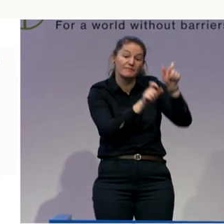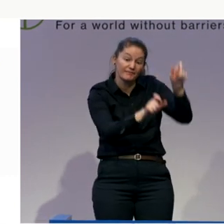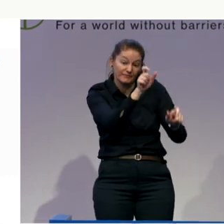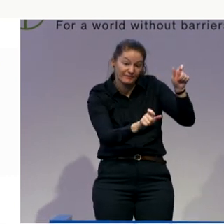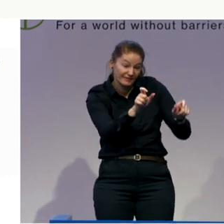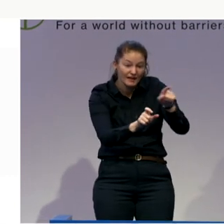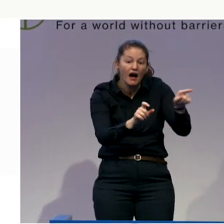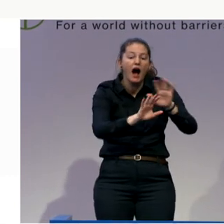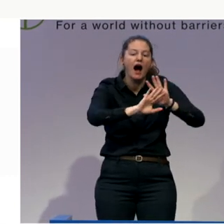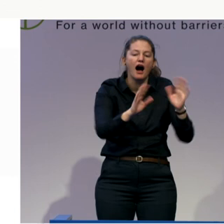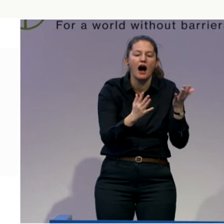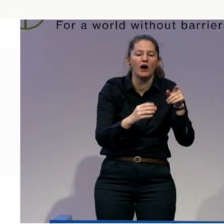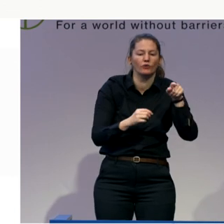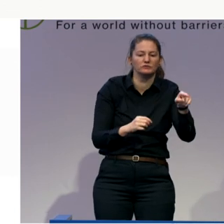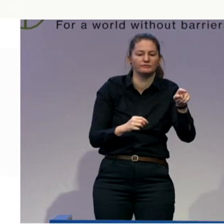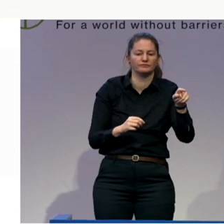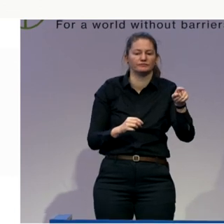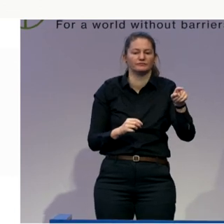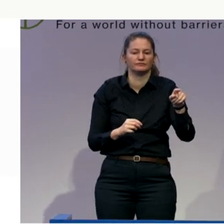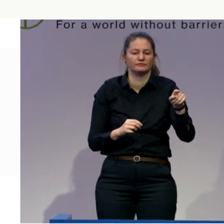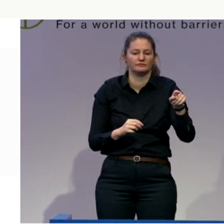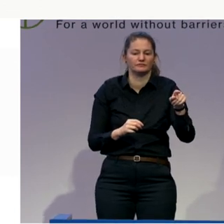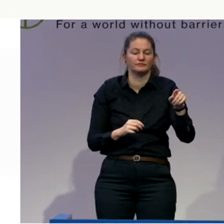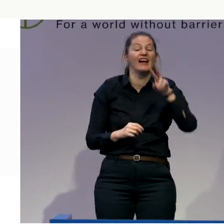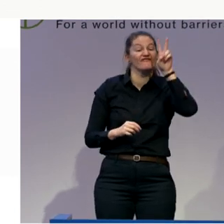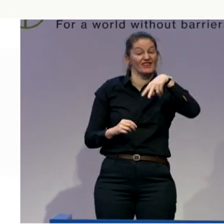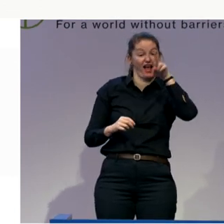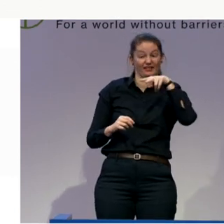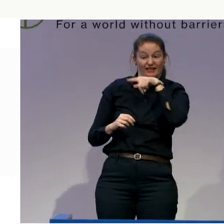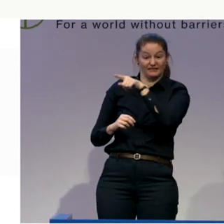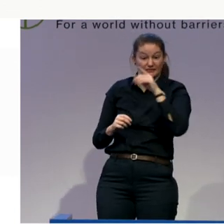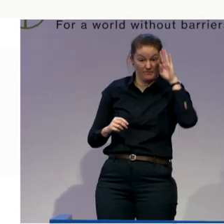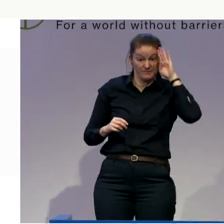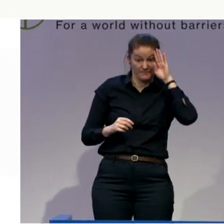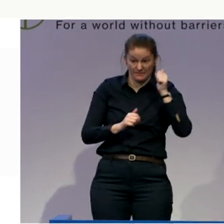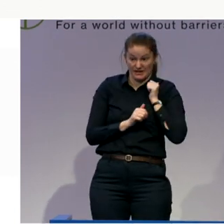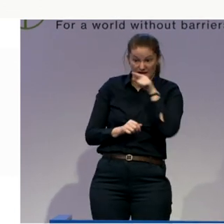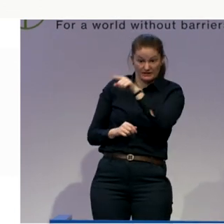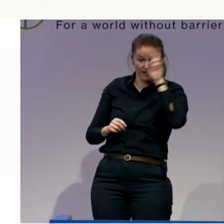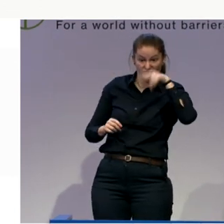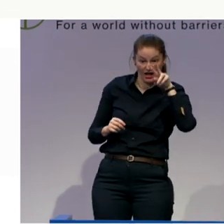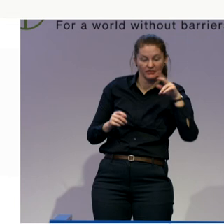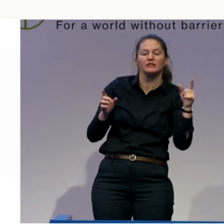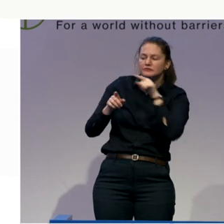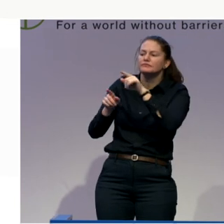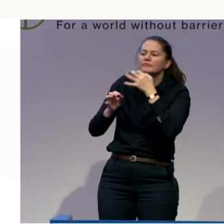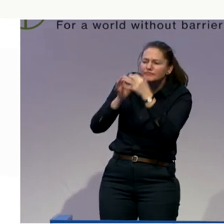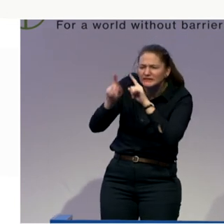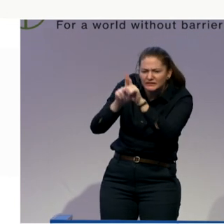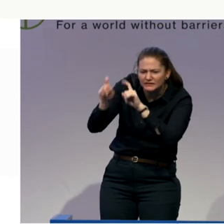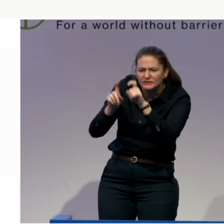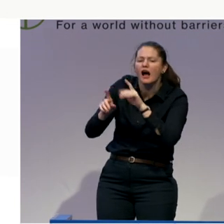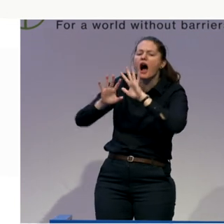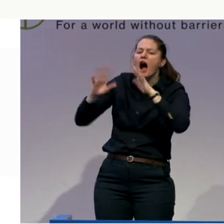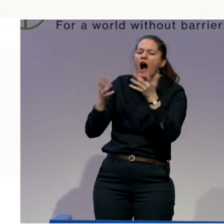in the Flanders region of Belgium. And, well, we try to not only